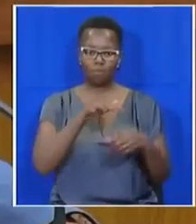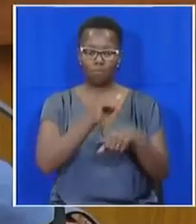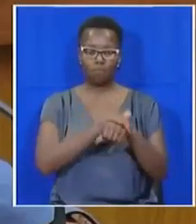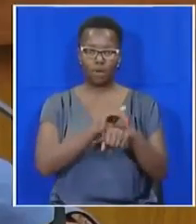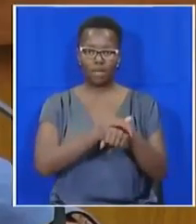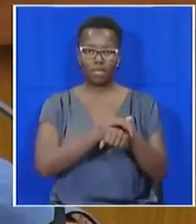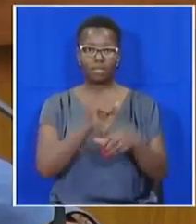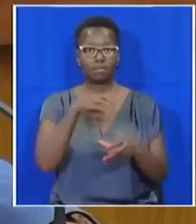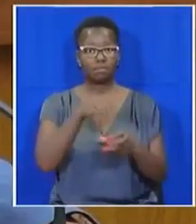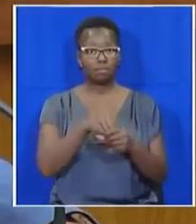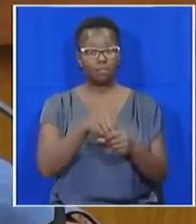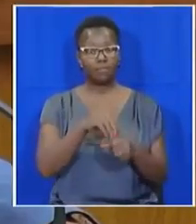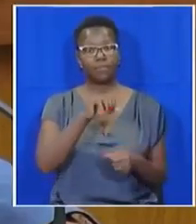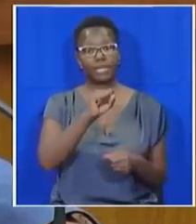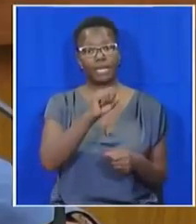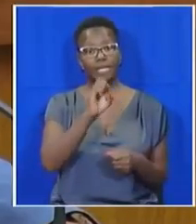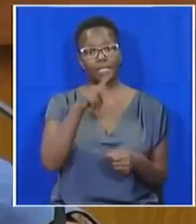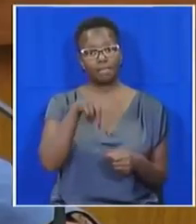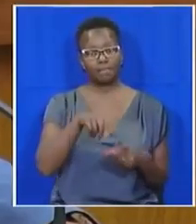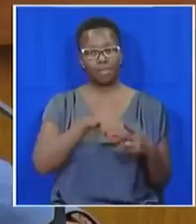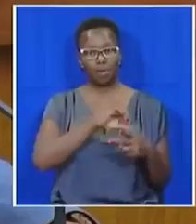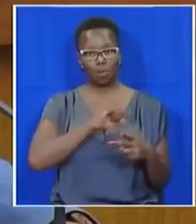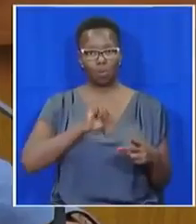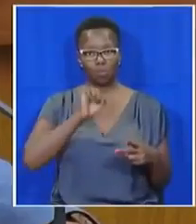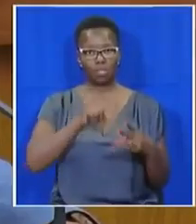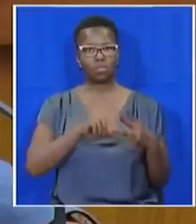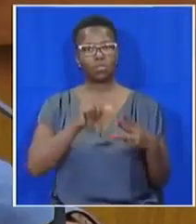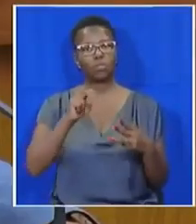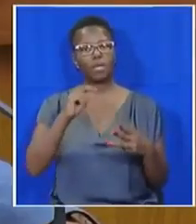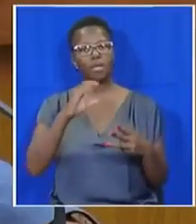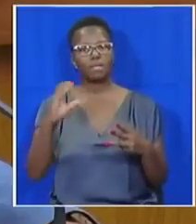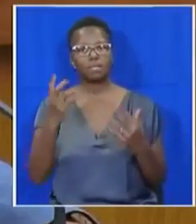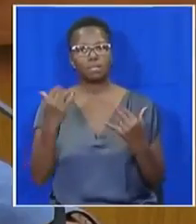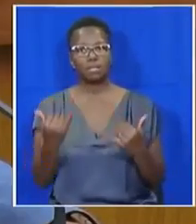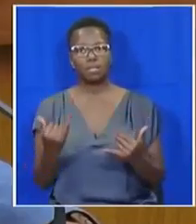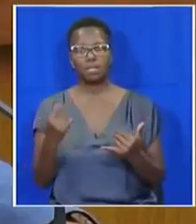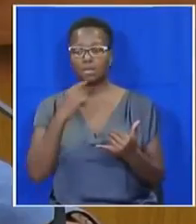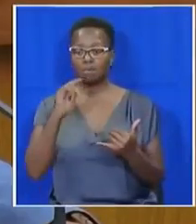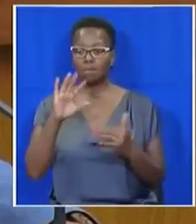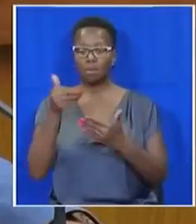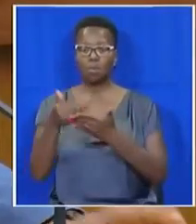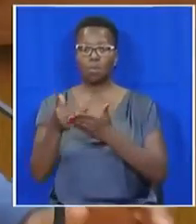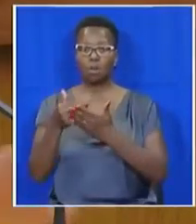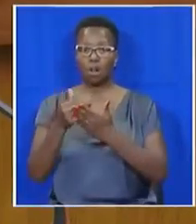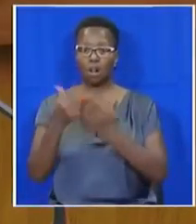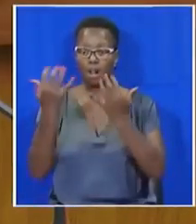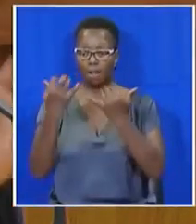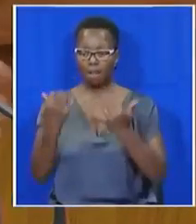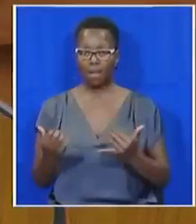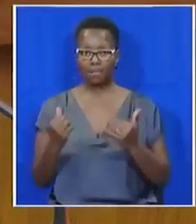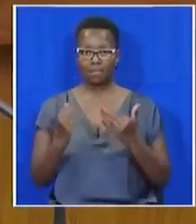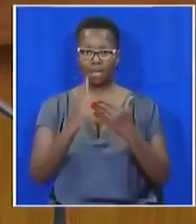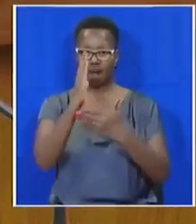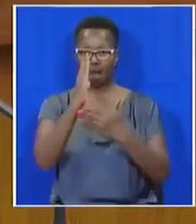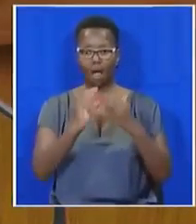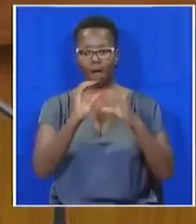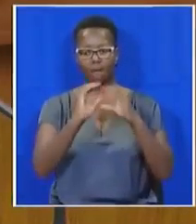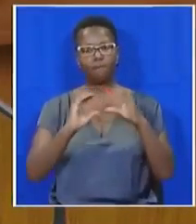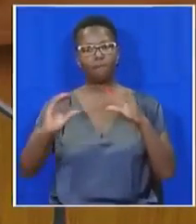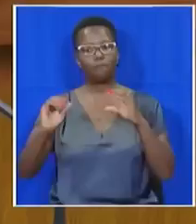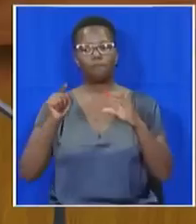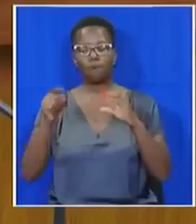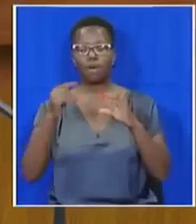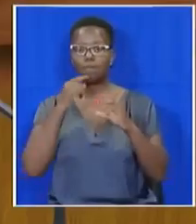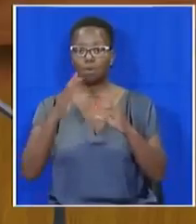partners. This is precisely why more than half of its budget is used not for the development of the last